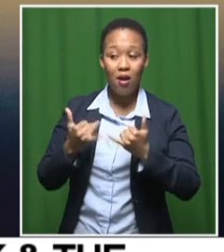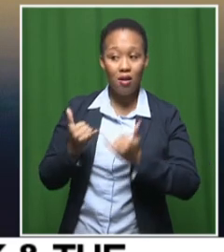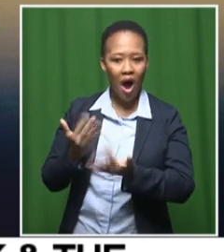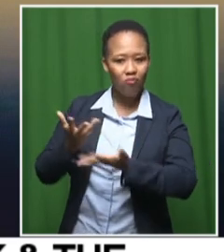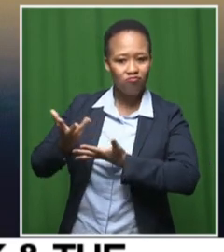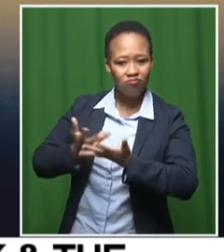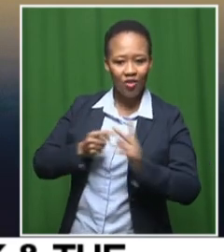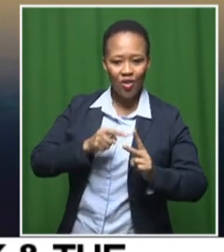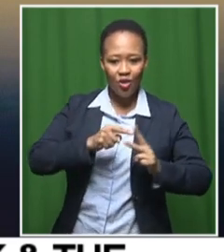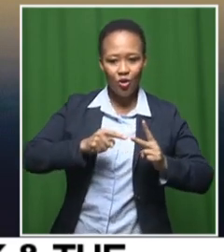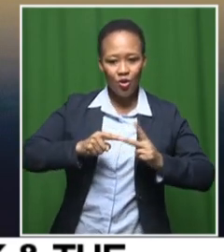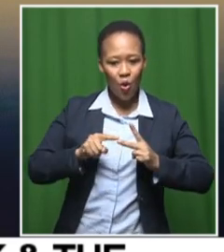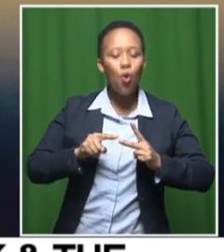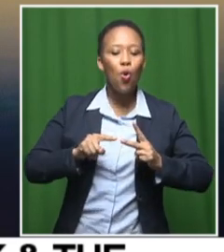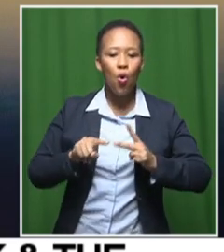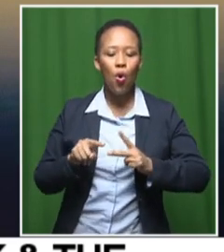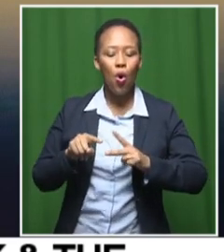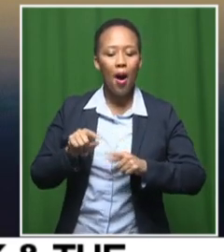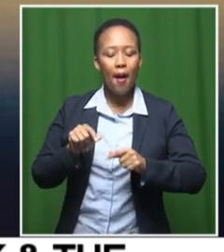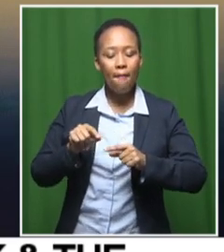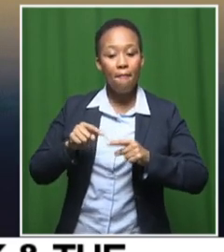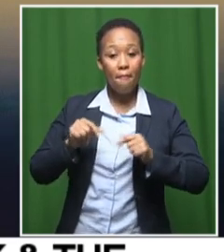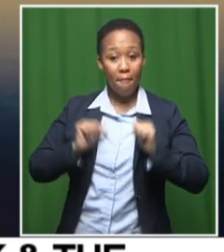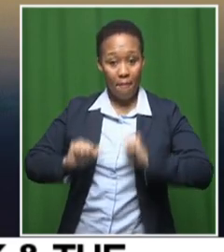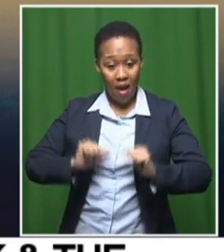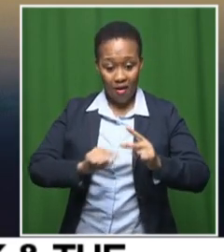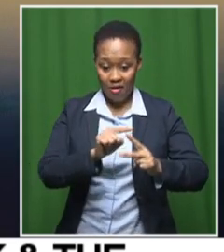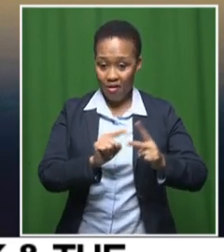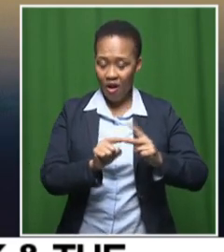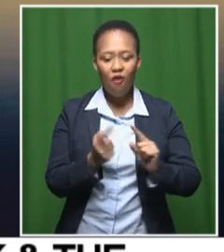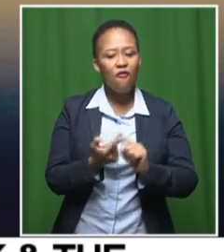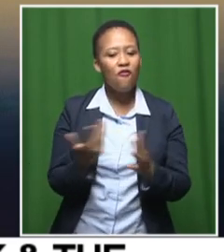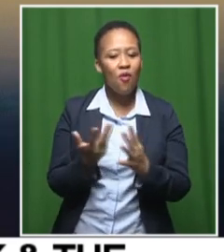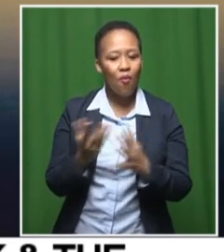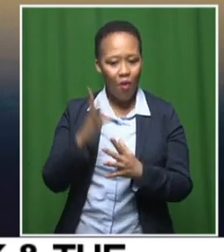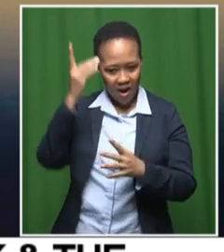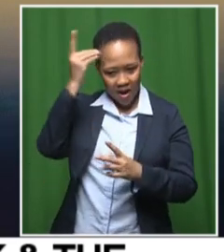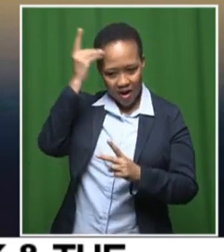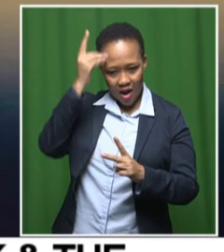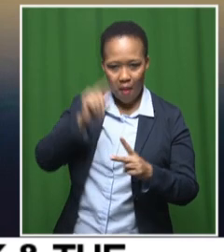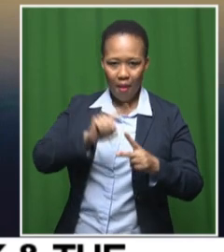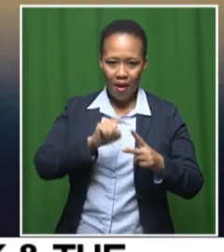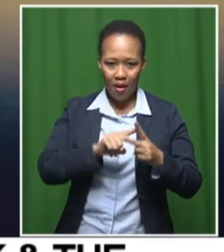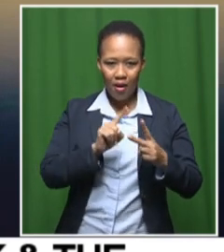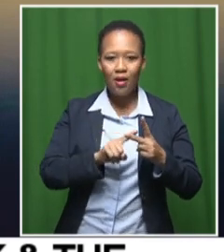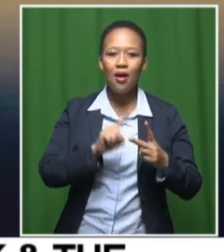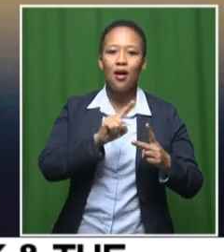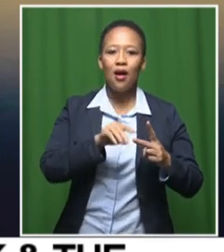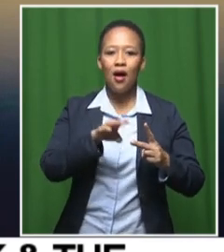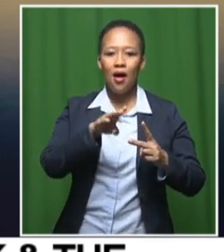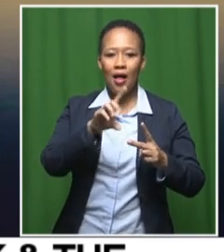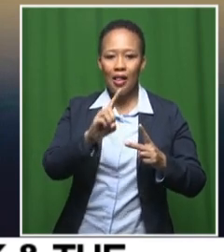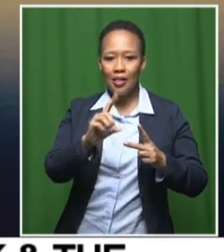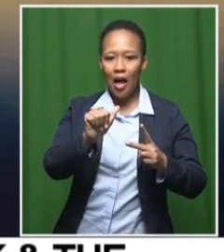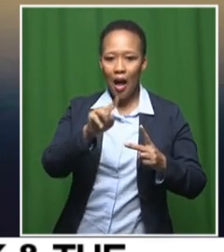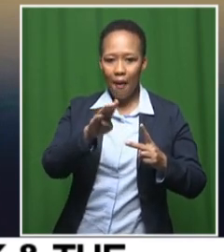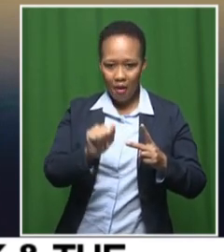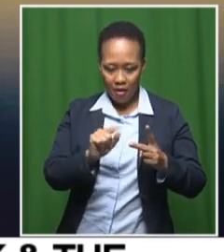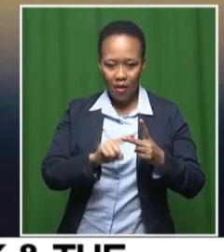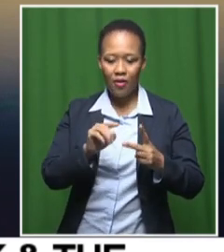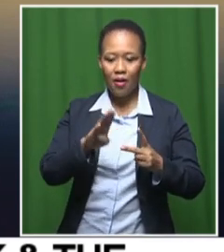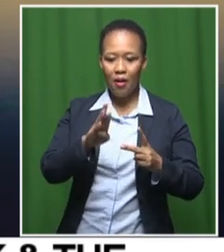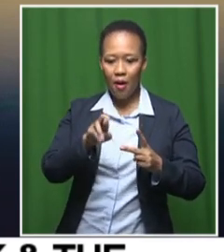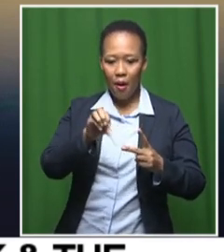to two of the play's cast members, all the way from Durban, Blessing Abba and Brian Howes. Good morning, gentlemen.